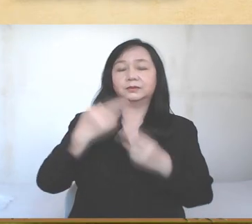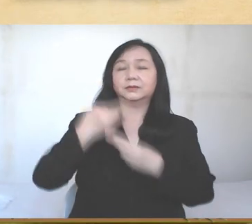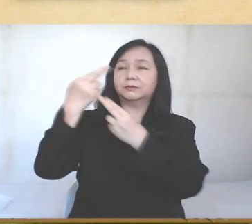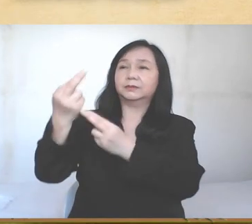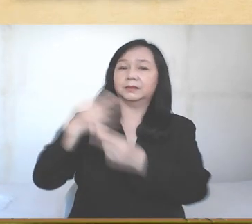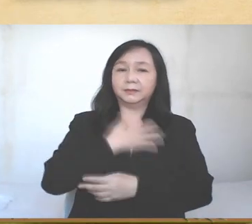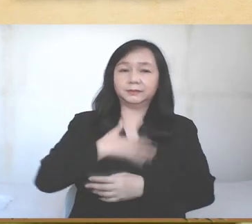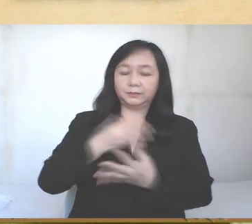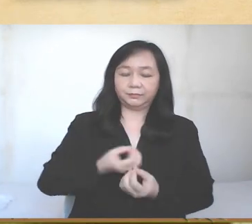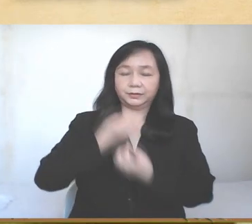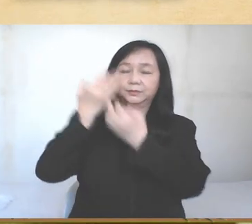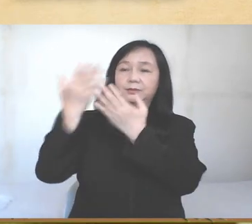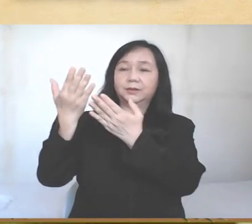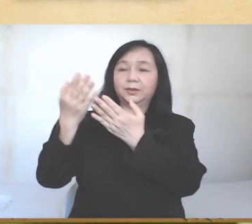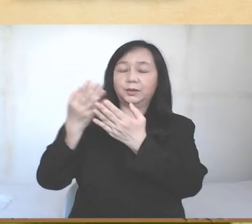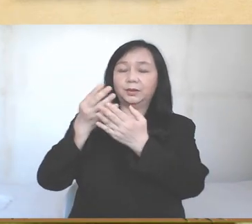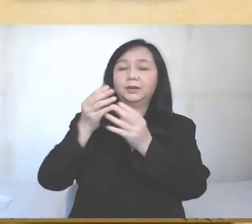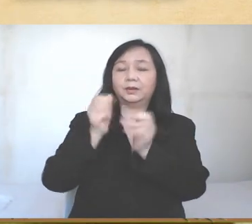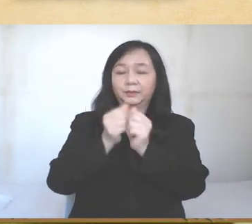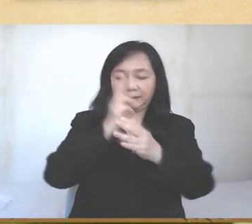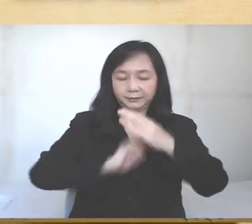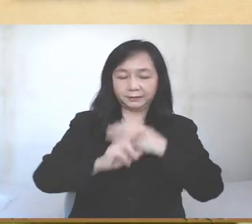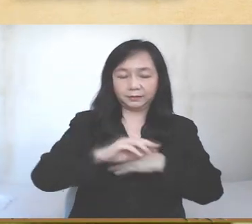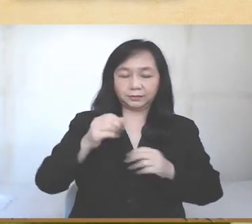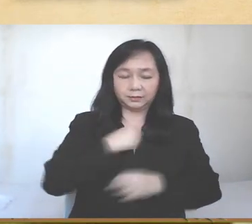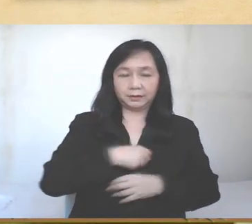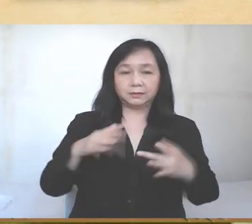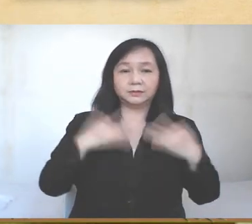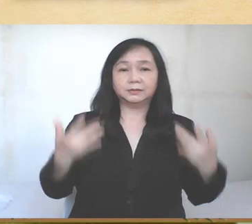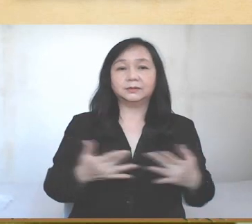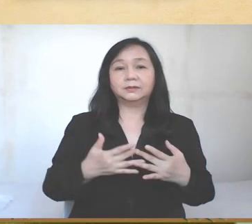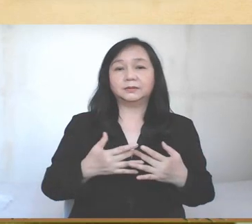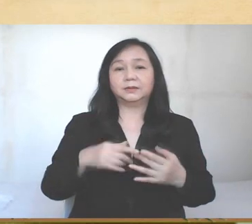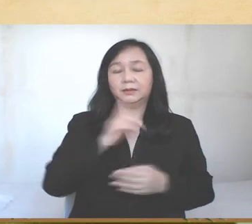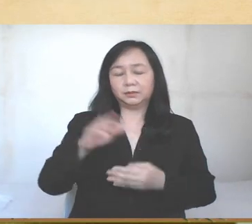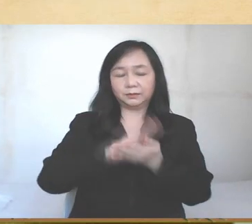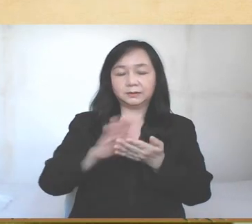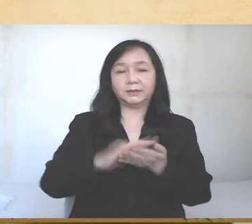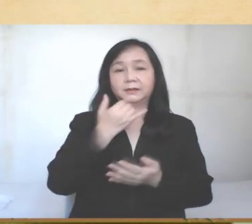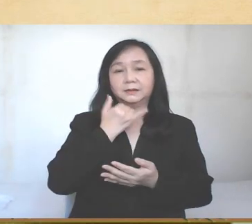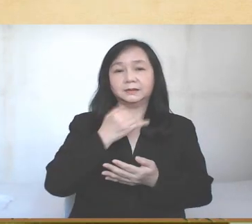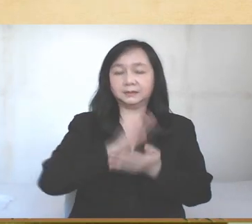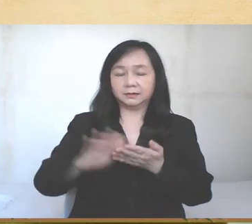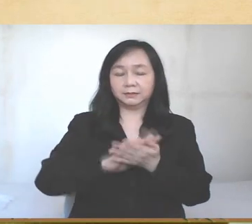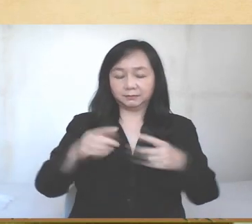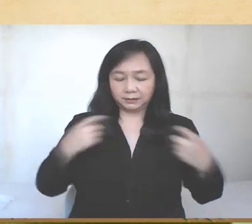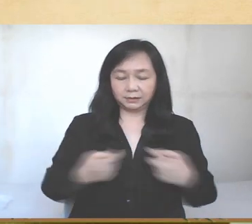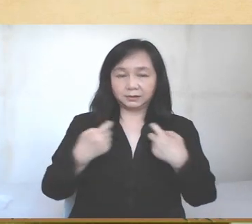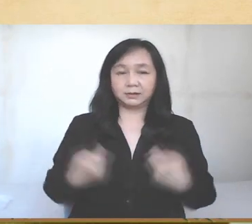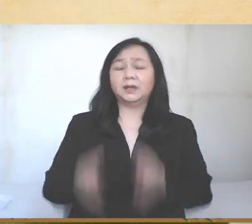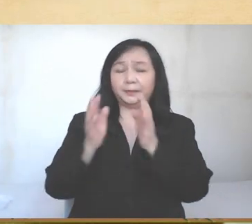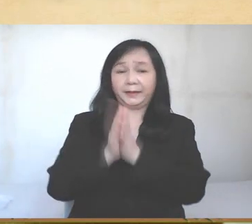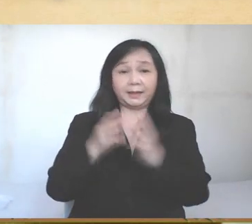Lord God, we ask you to receive us and be pleased with the sacrifice we offer you with humble and contrite hearts. Wash away, Lord, my